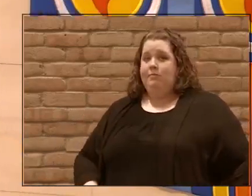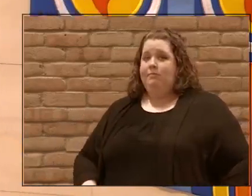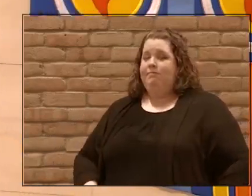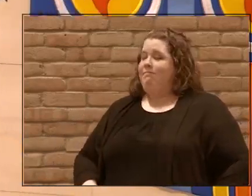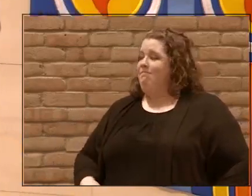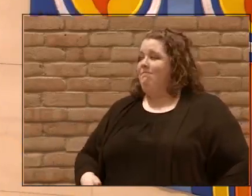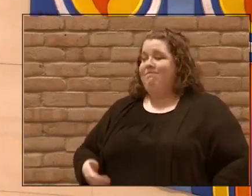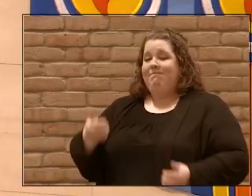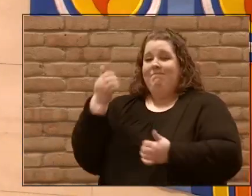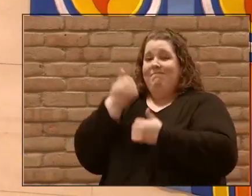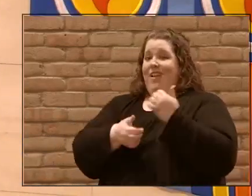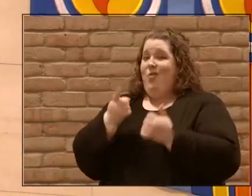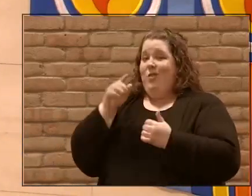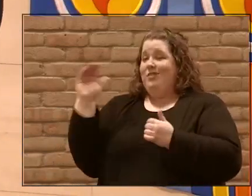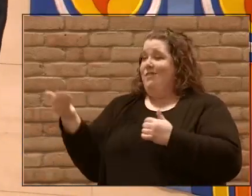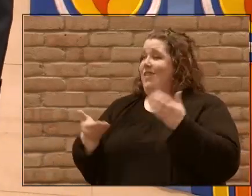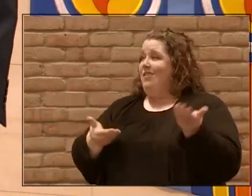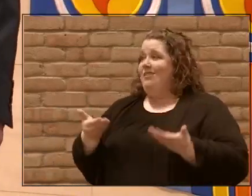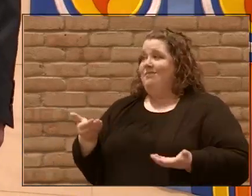everyone's invited